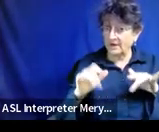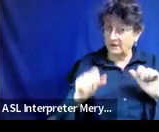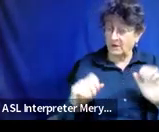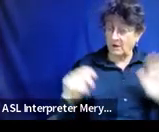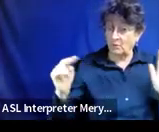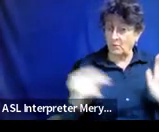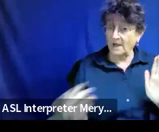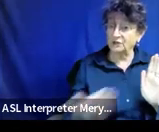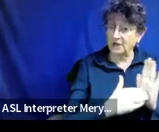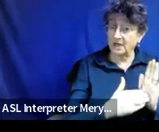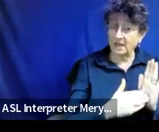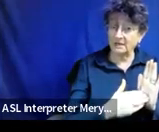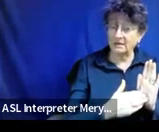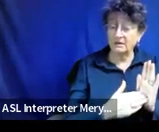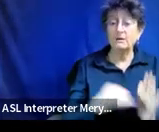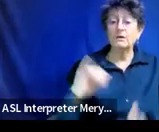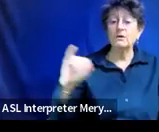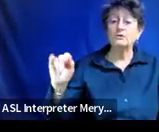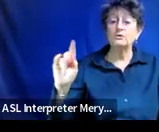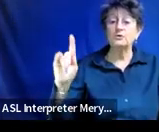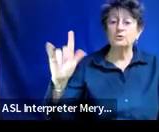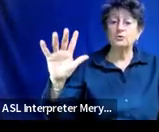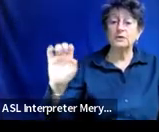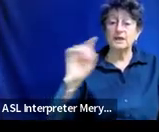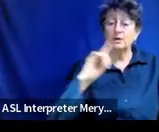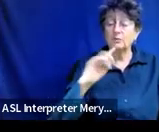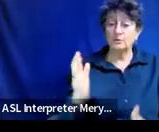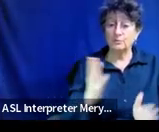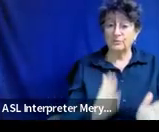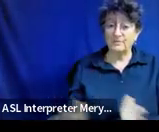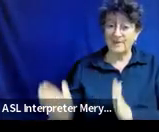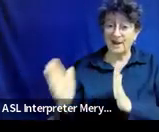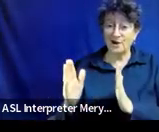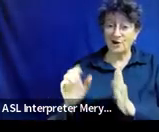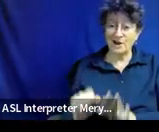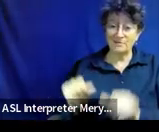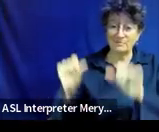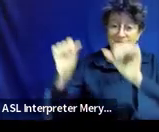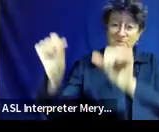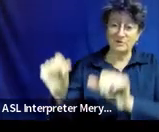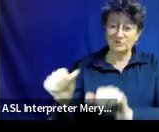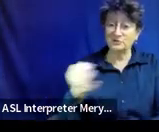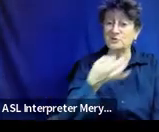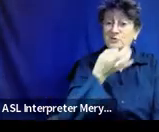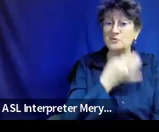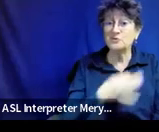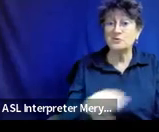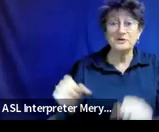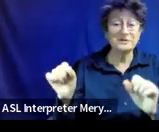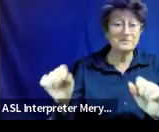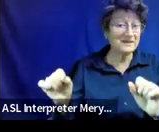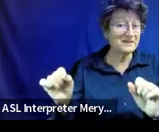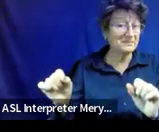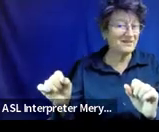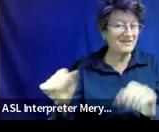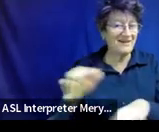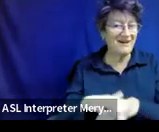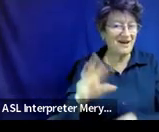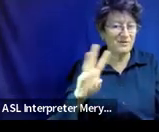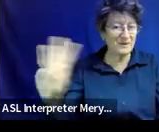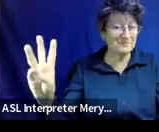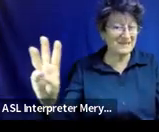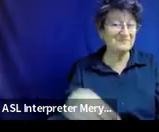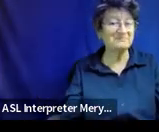Julie will get that ready and we will get it sent out as soon as it is ready. Or up on our website, I should say.